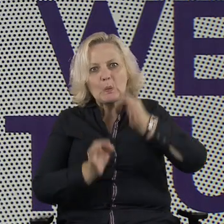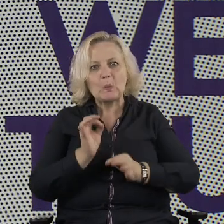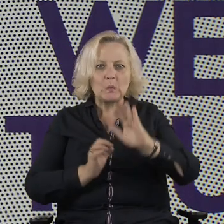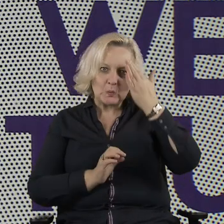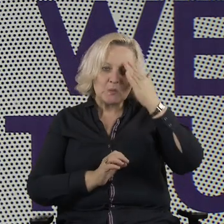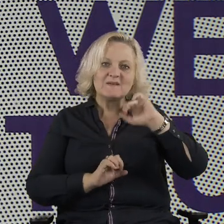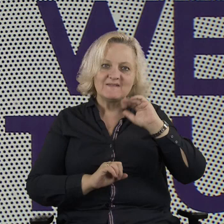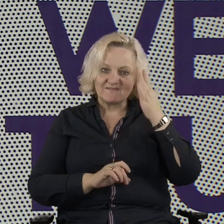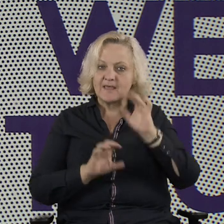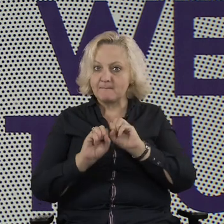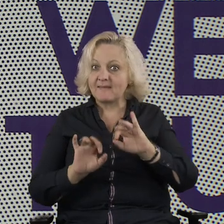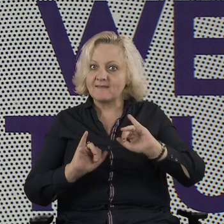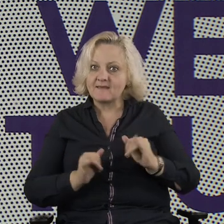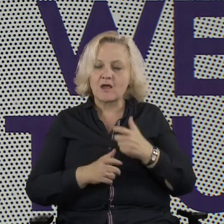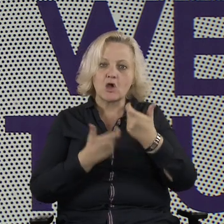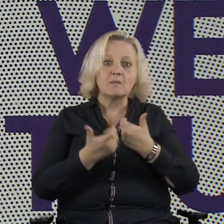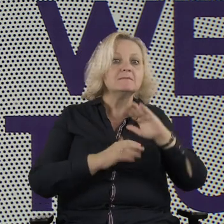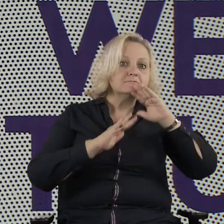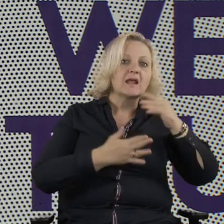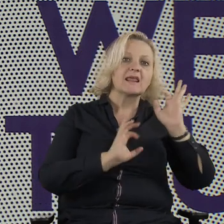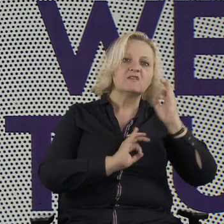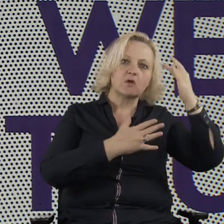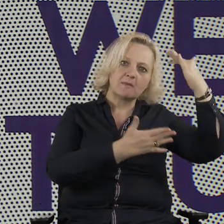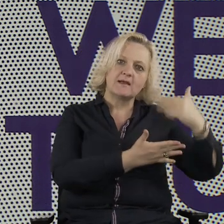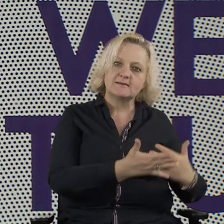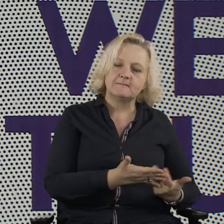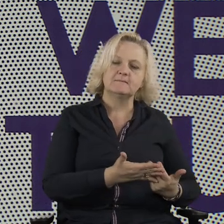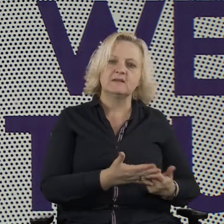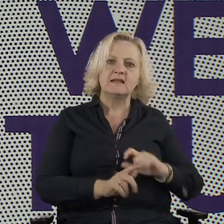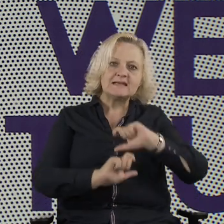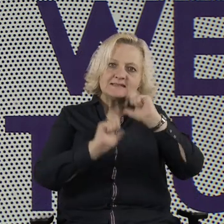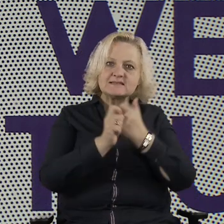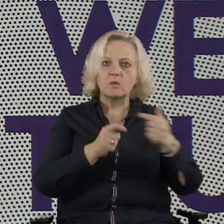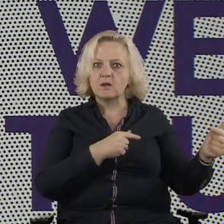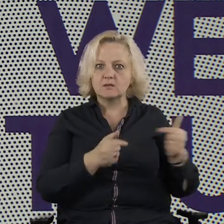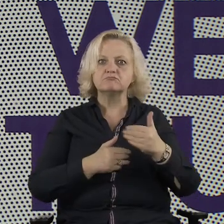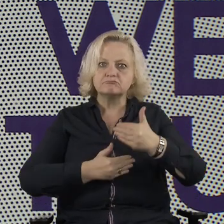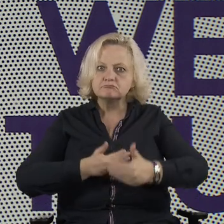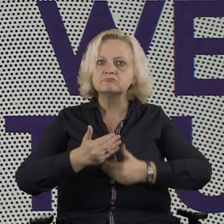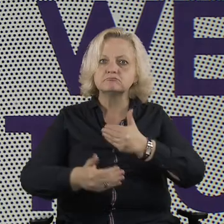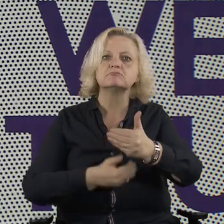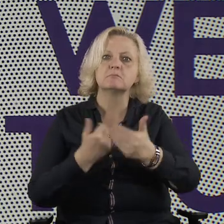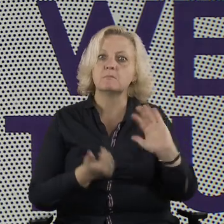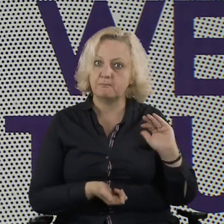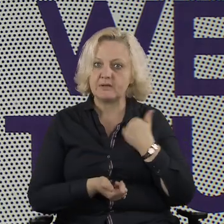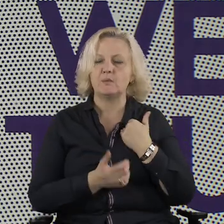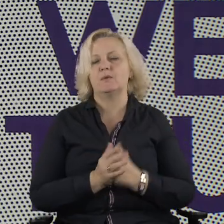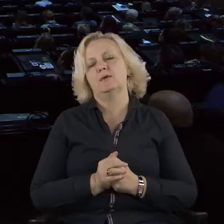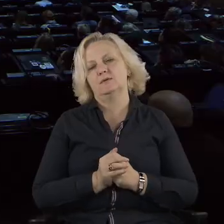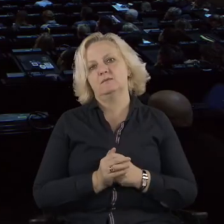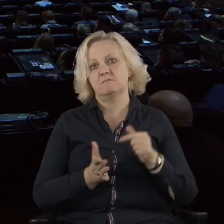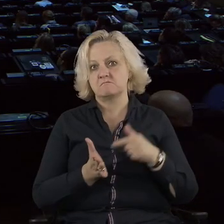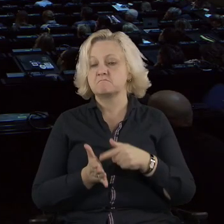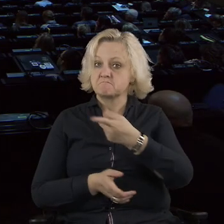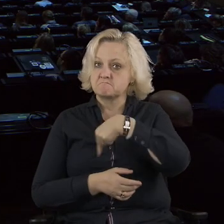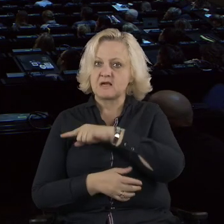conversation moving forward. Also, perhaps we contributed a little bit by being there all the time and providing new